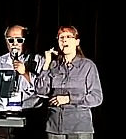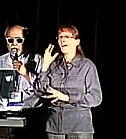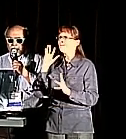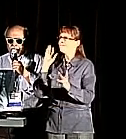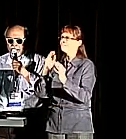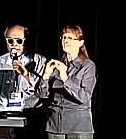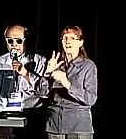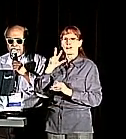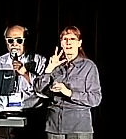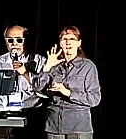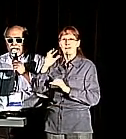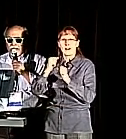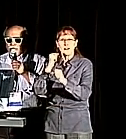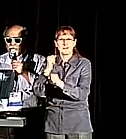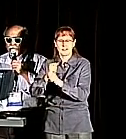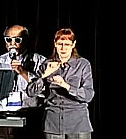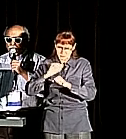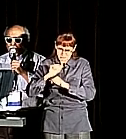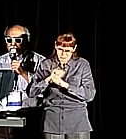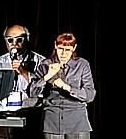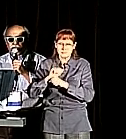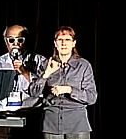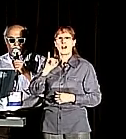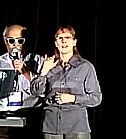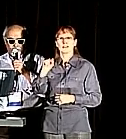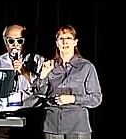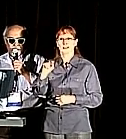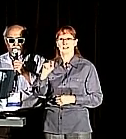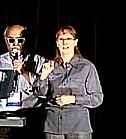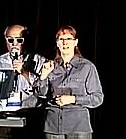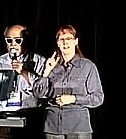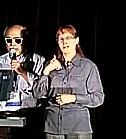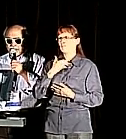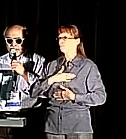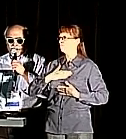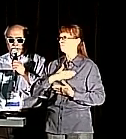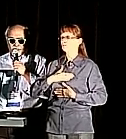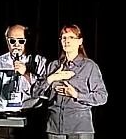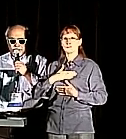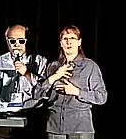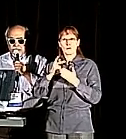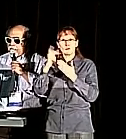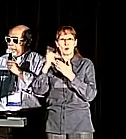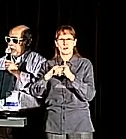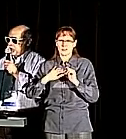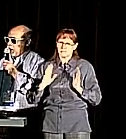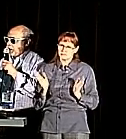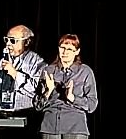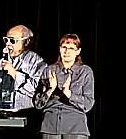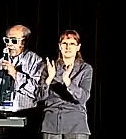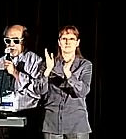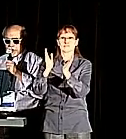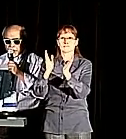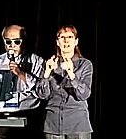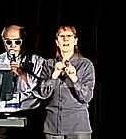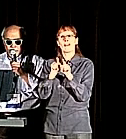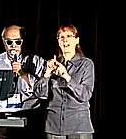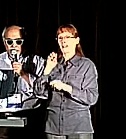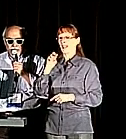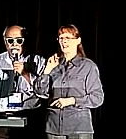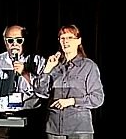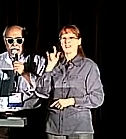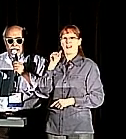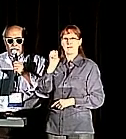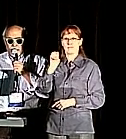in IT, I've really enjoyed accelerating projects and activities. I met John about a year ago